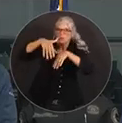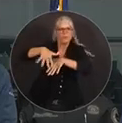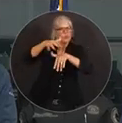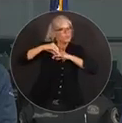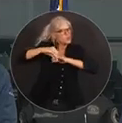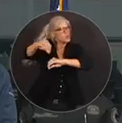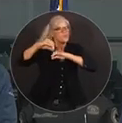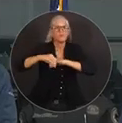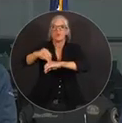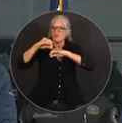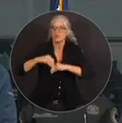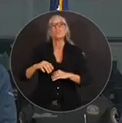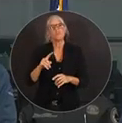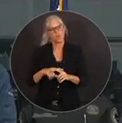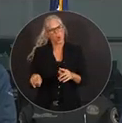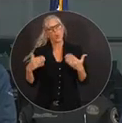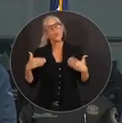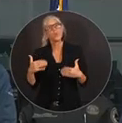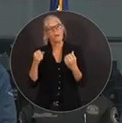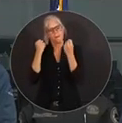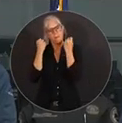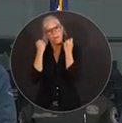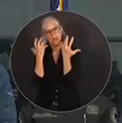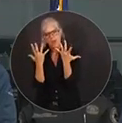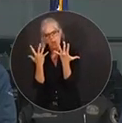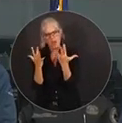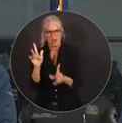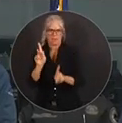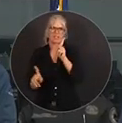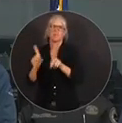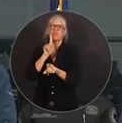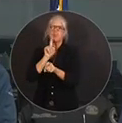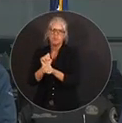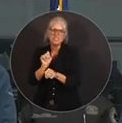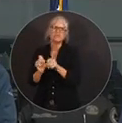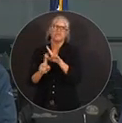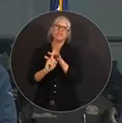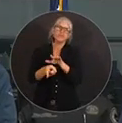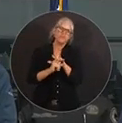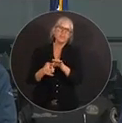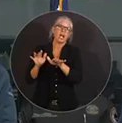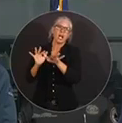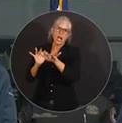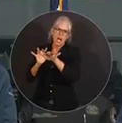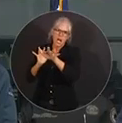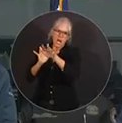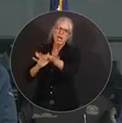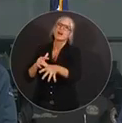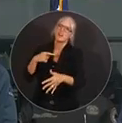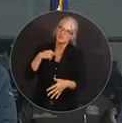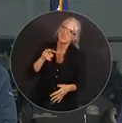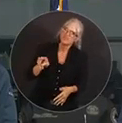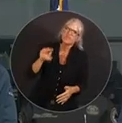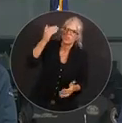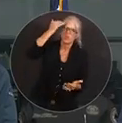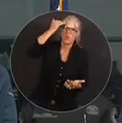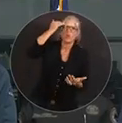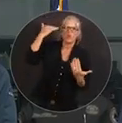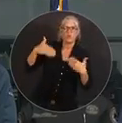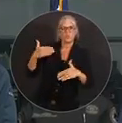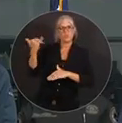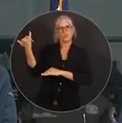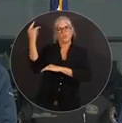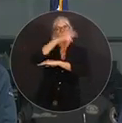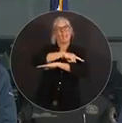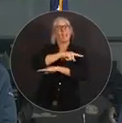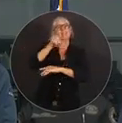number of people that are on the road. Knowing that it's going to be probably for most of today slower than normal,